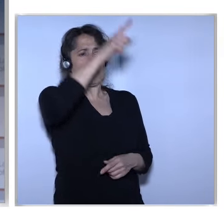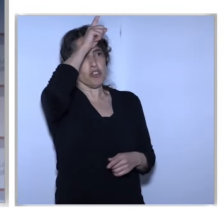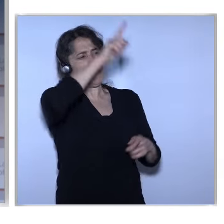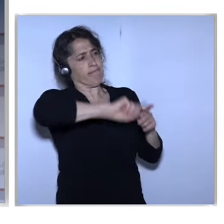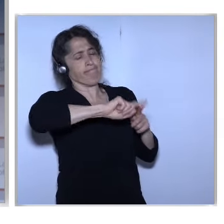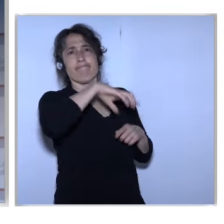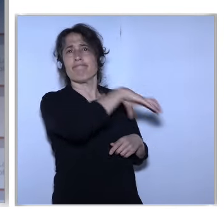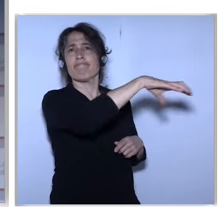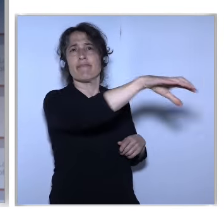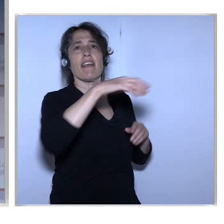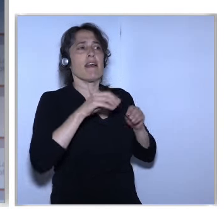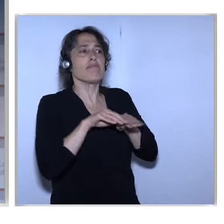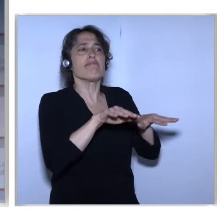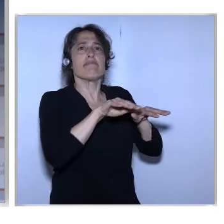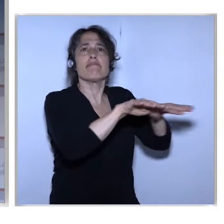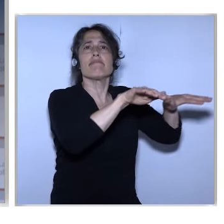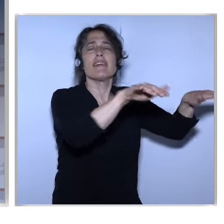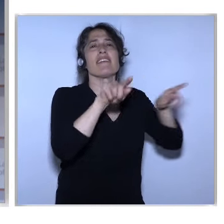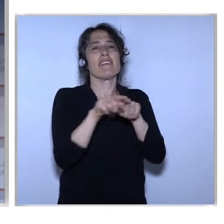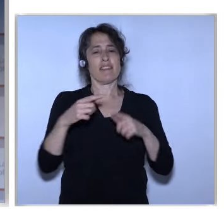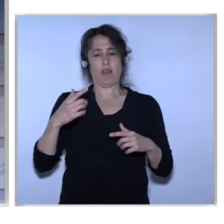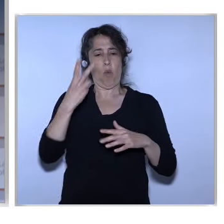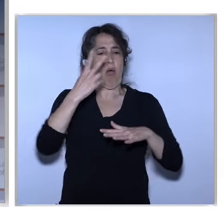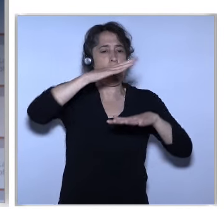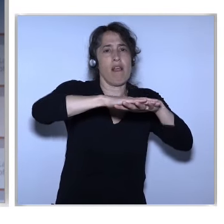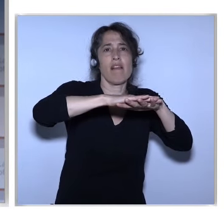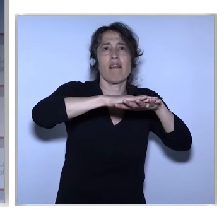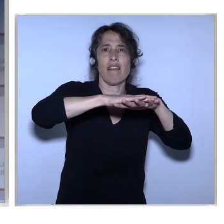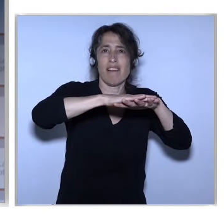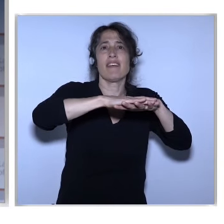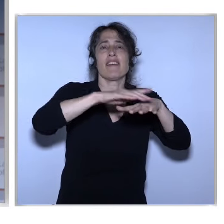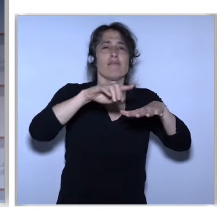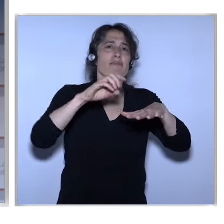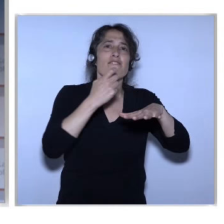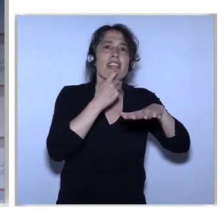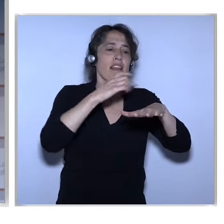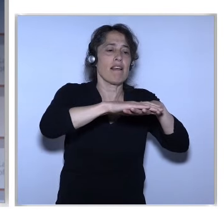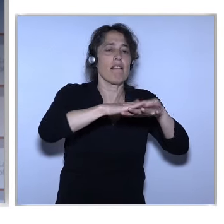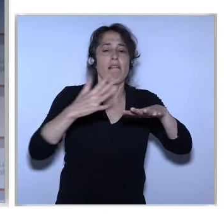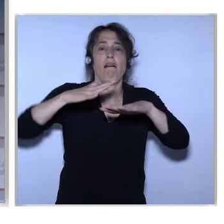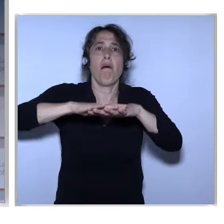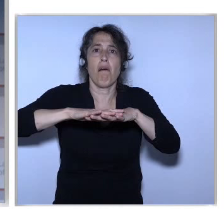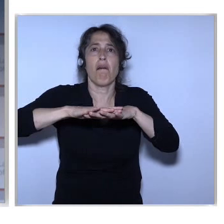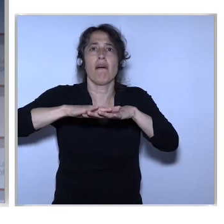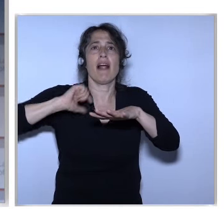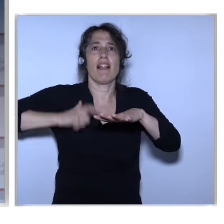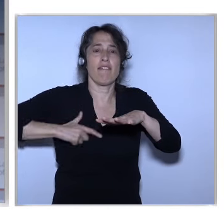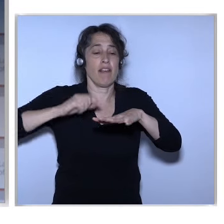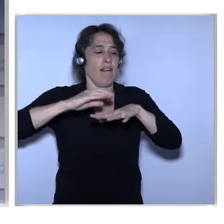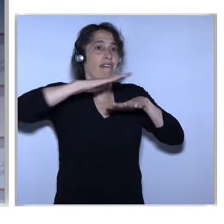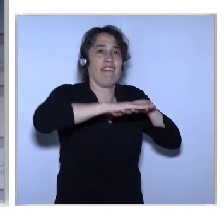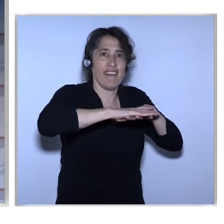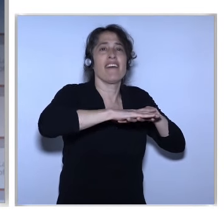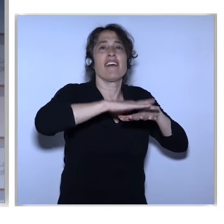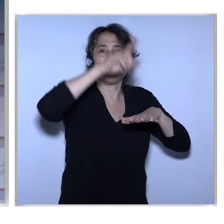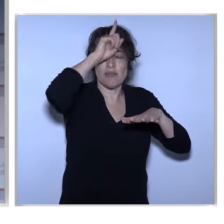Innovation Hub As Part Of The Baltic Sea Strategy And That's What We Can Now Take Further On With This Joint Research